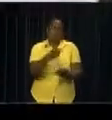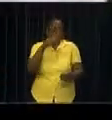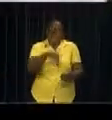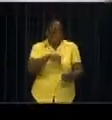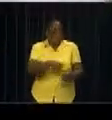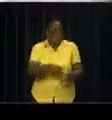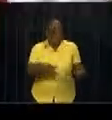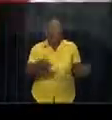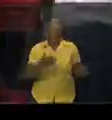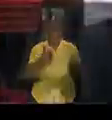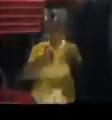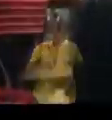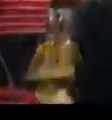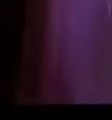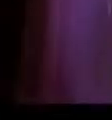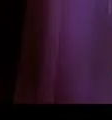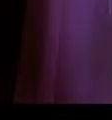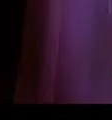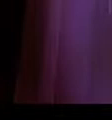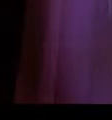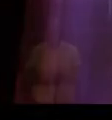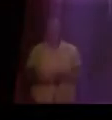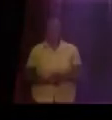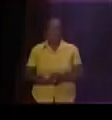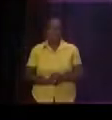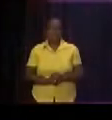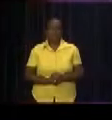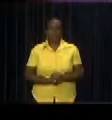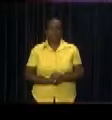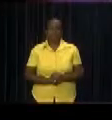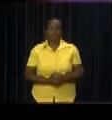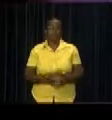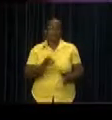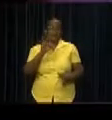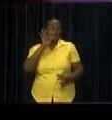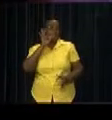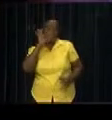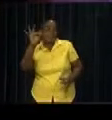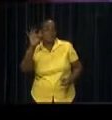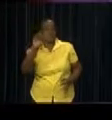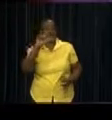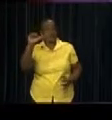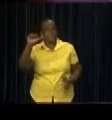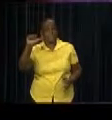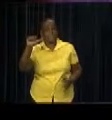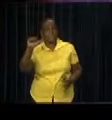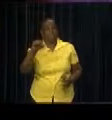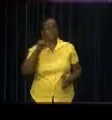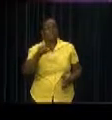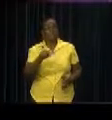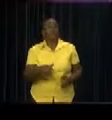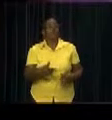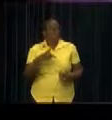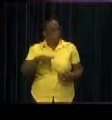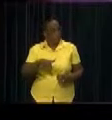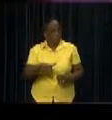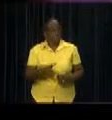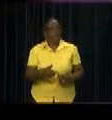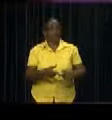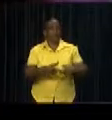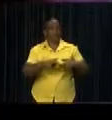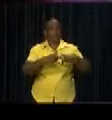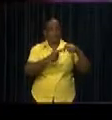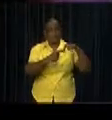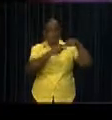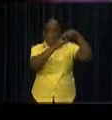new school year. Other news reports show that the French Ambassador Joel Godot is decorated with the